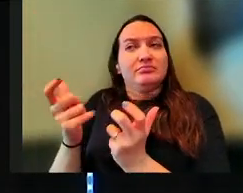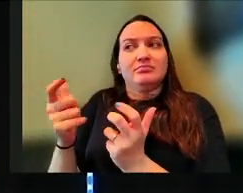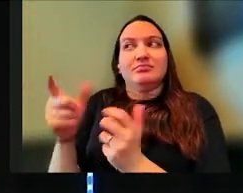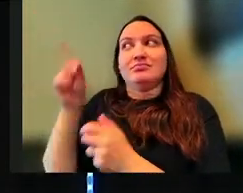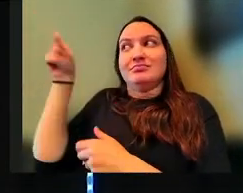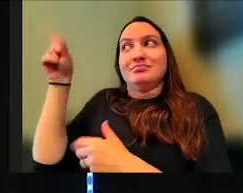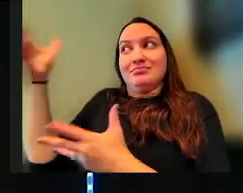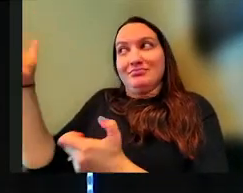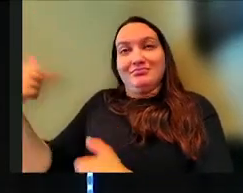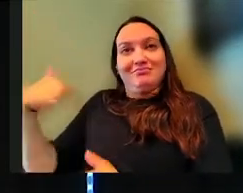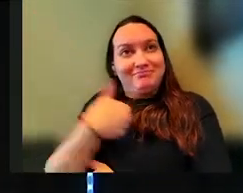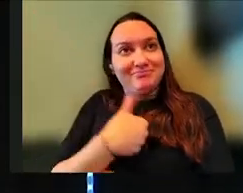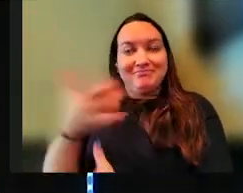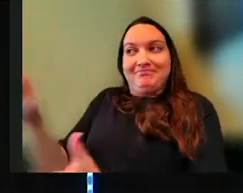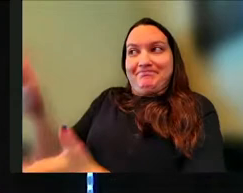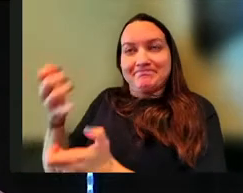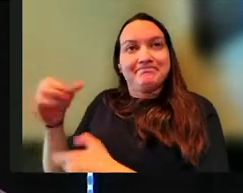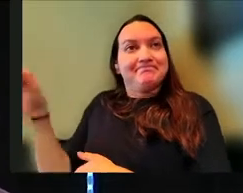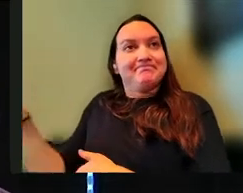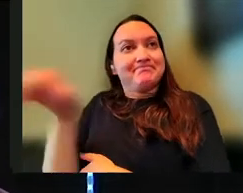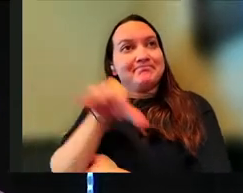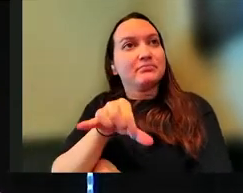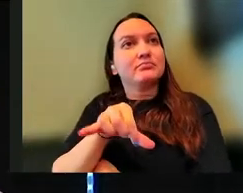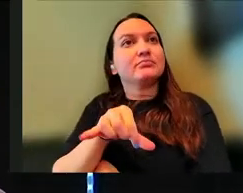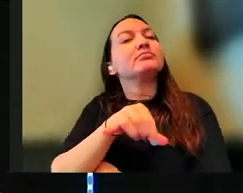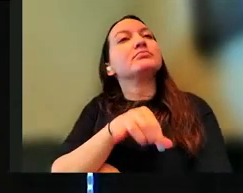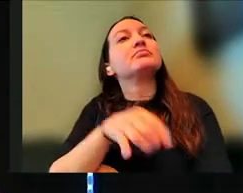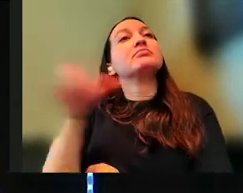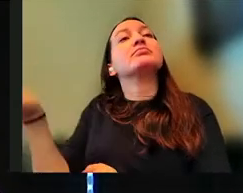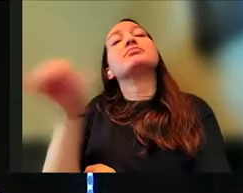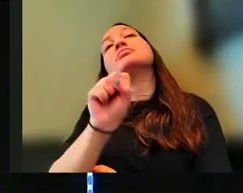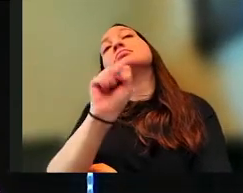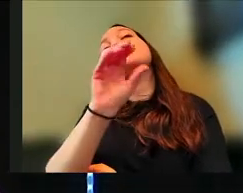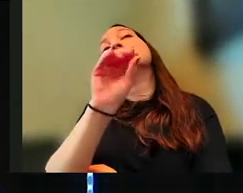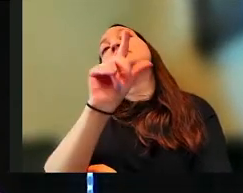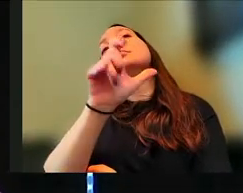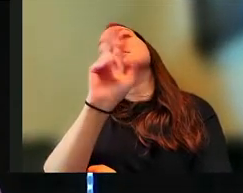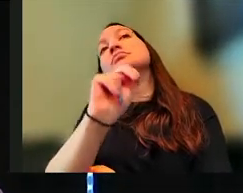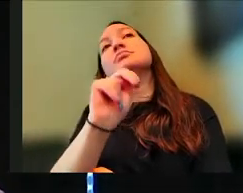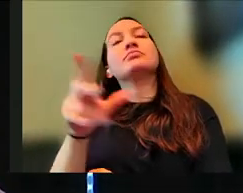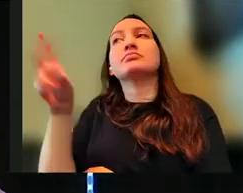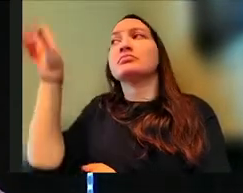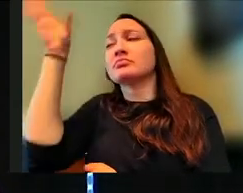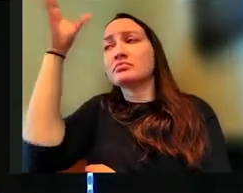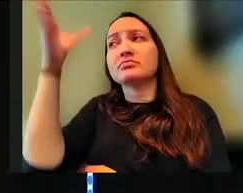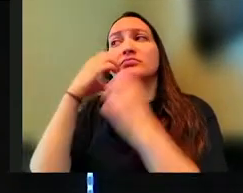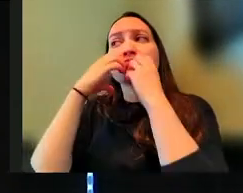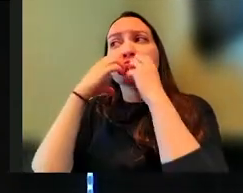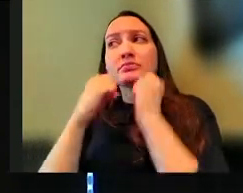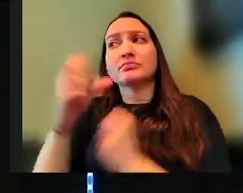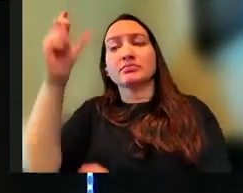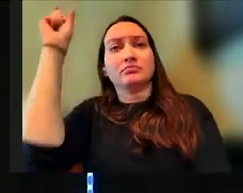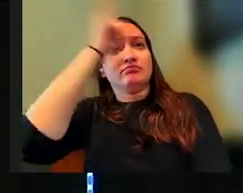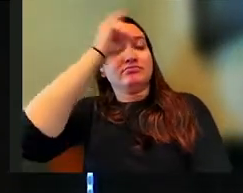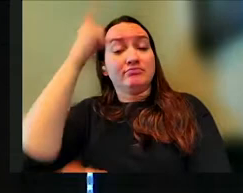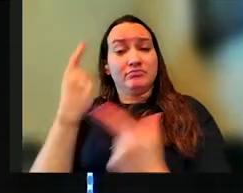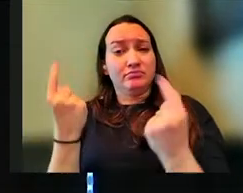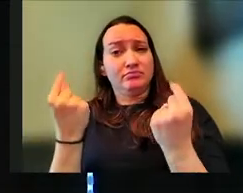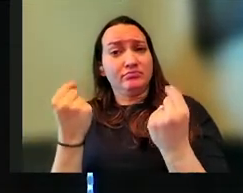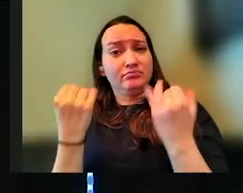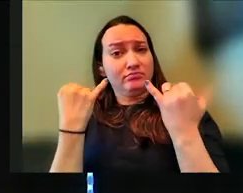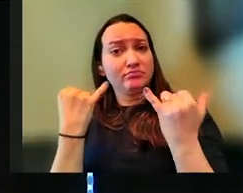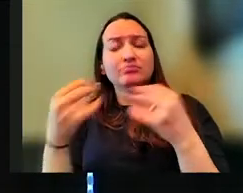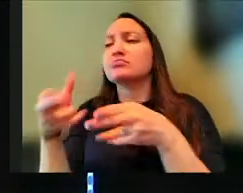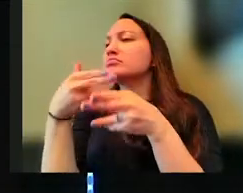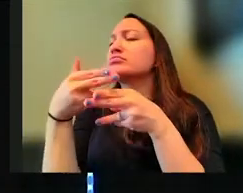He wants us to desire that just like Solomon. God values wisdom. And so what we're going to do today is answer just the